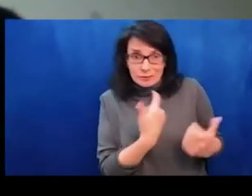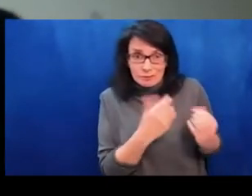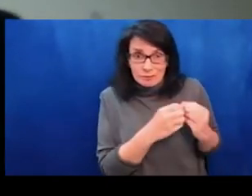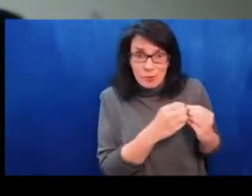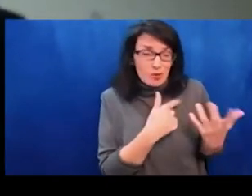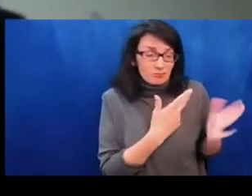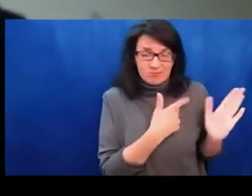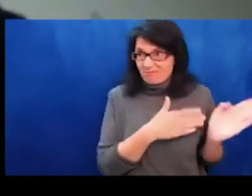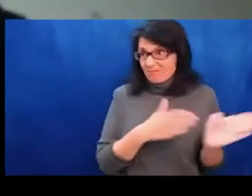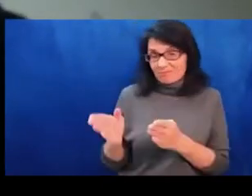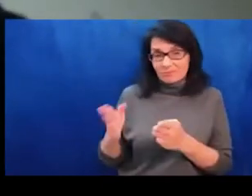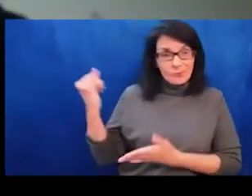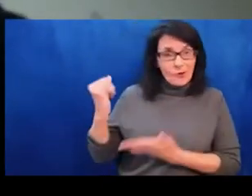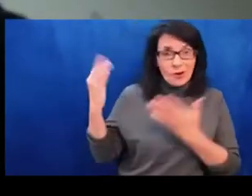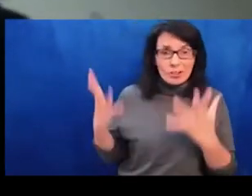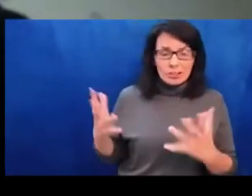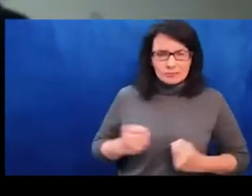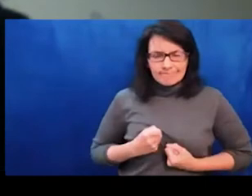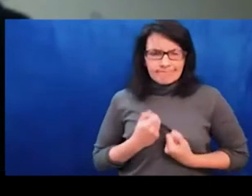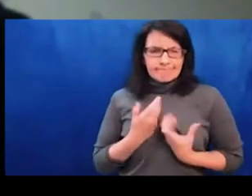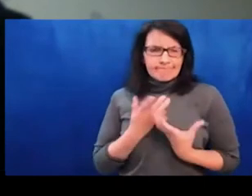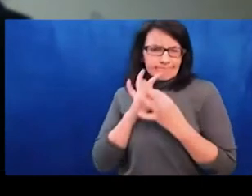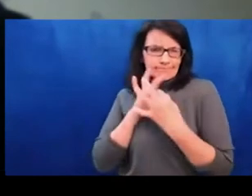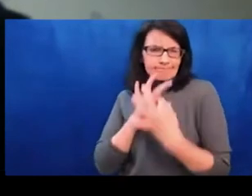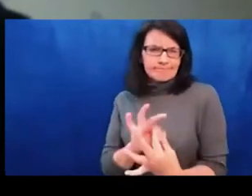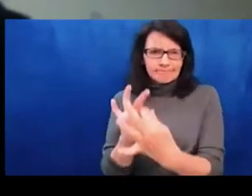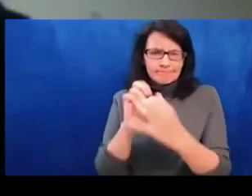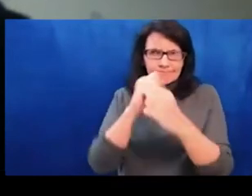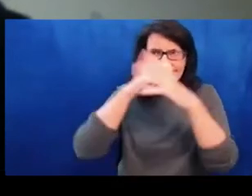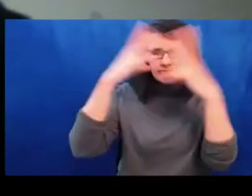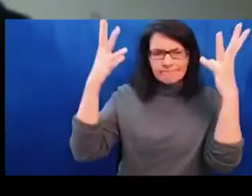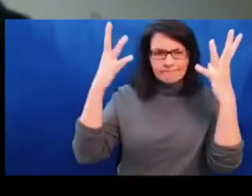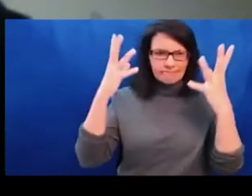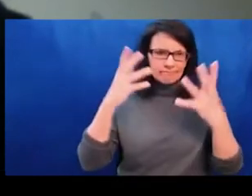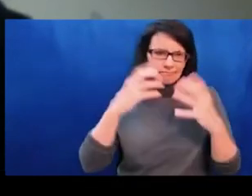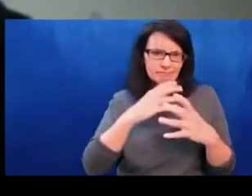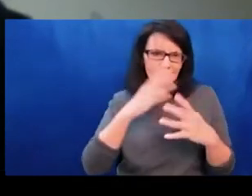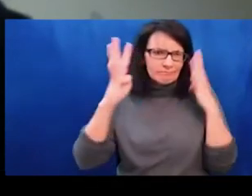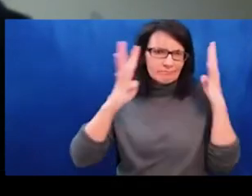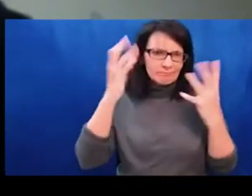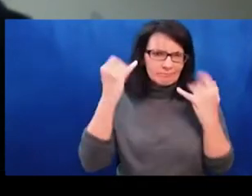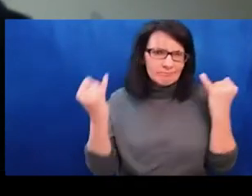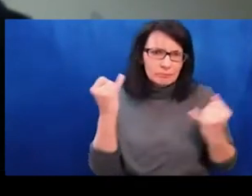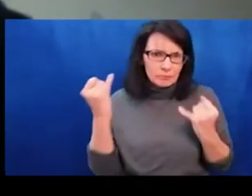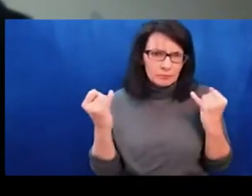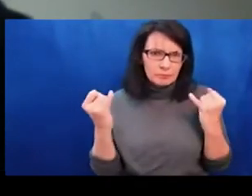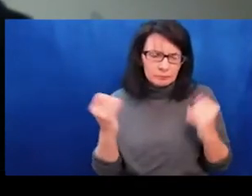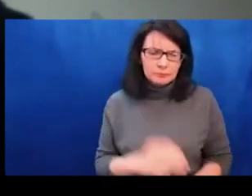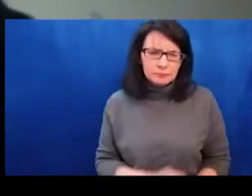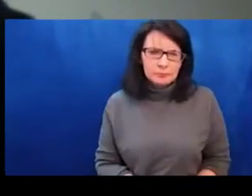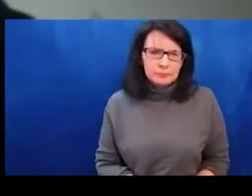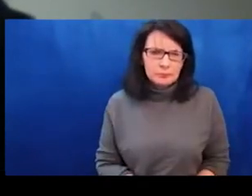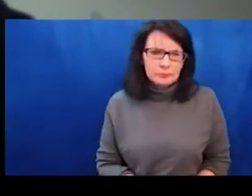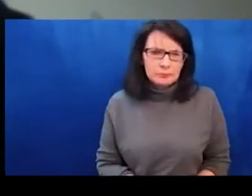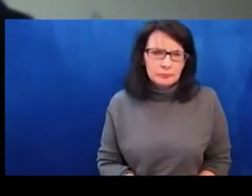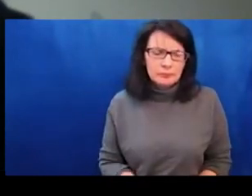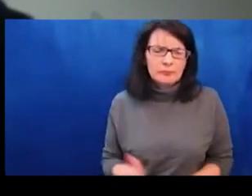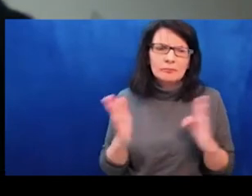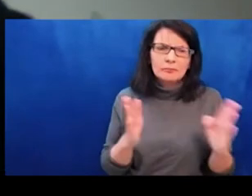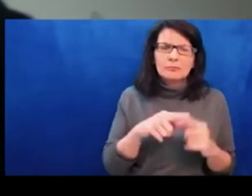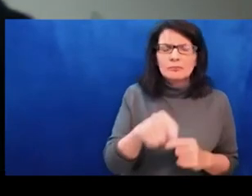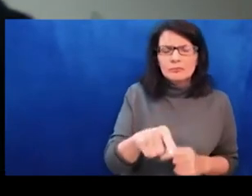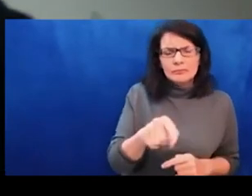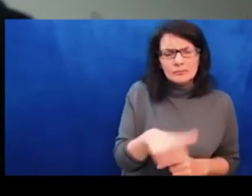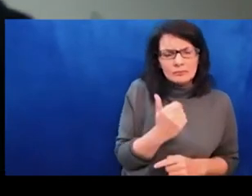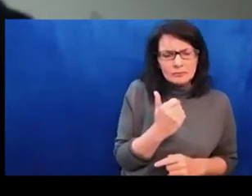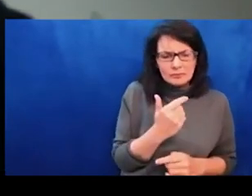a way that artists can really look at what's